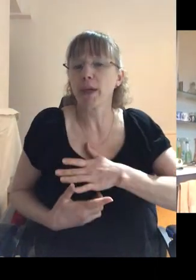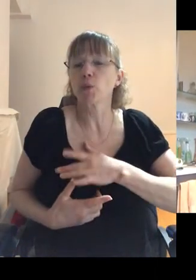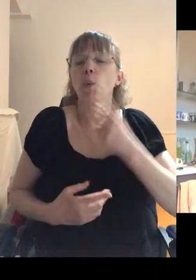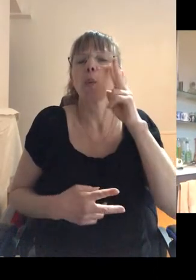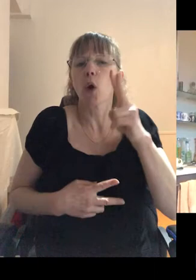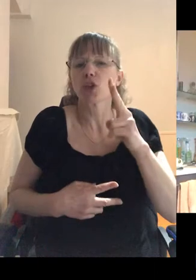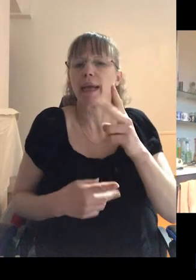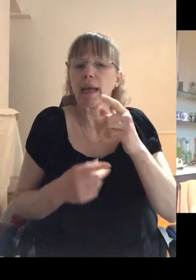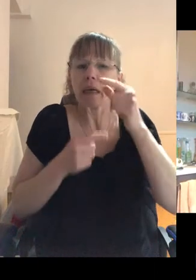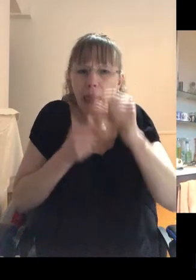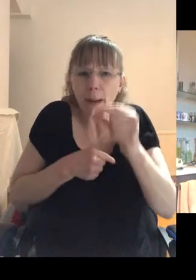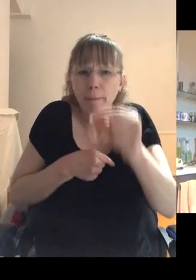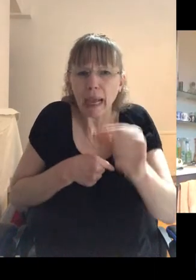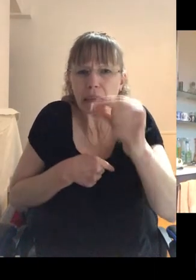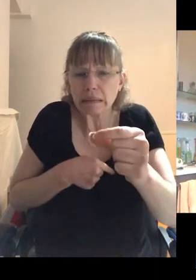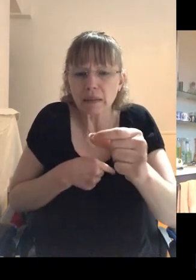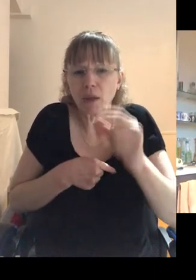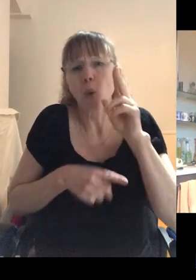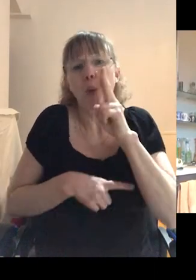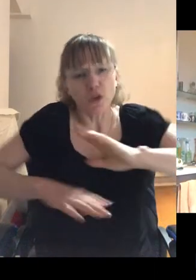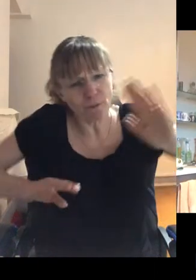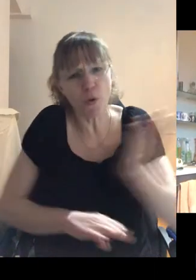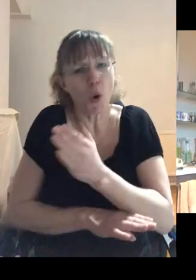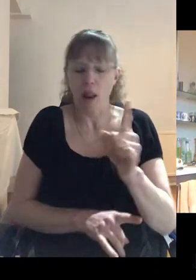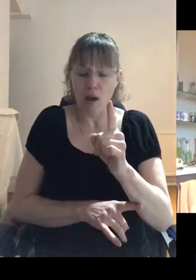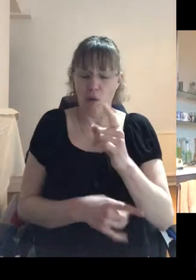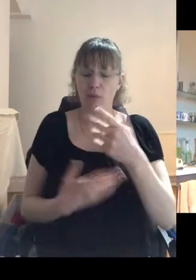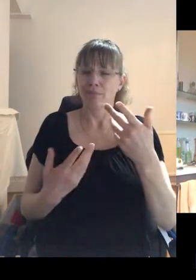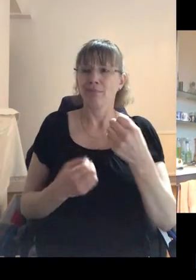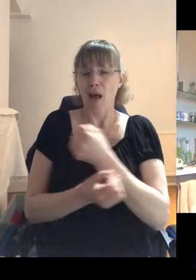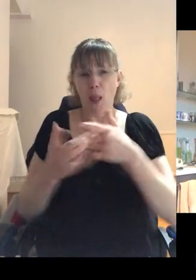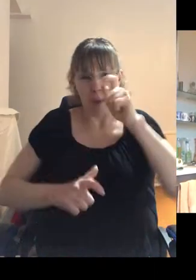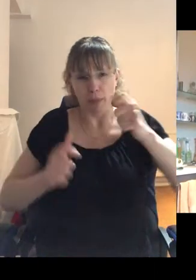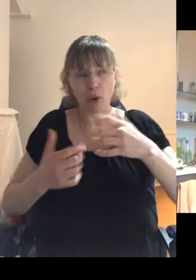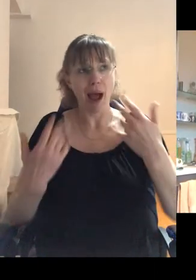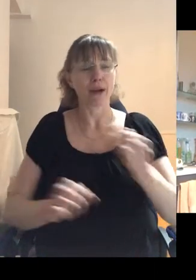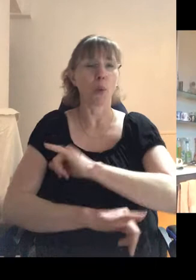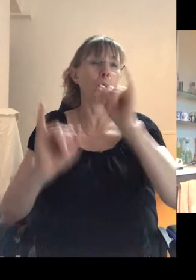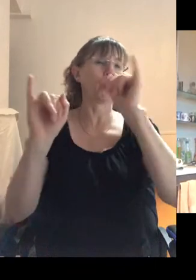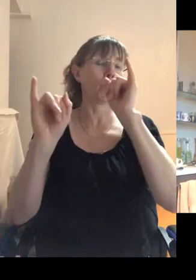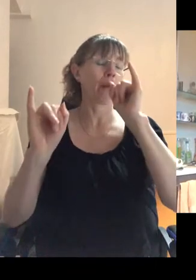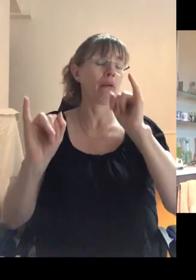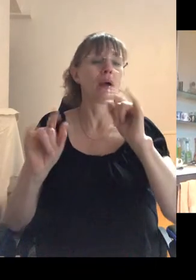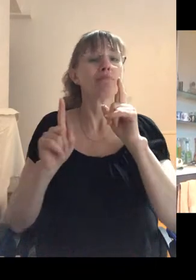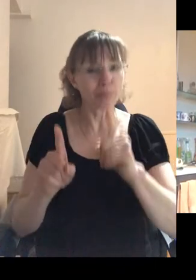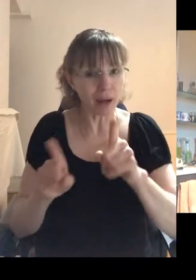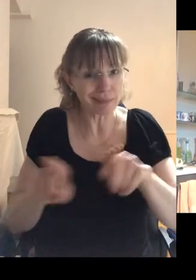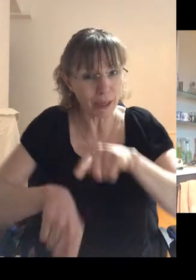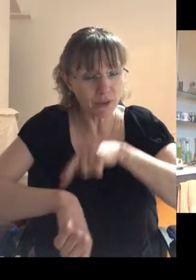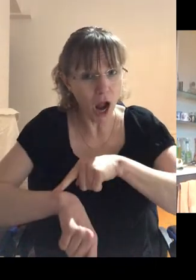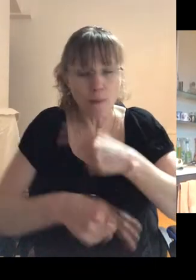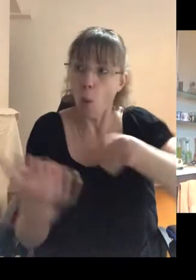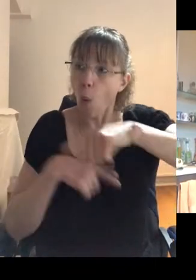bits. Don't try and push yourself. I, I know people, you know, had nightmares and yet at the same time, we all thought it was absolutely brilliant. Yeah.